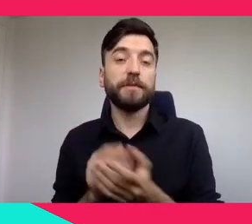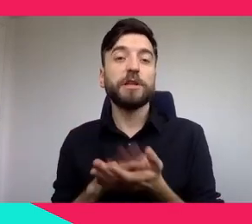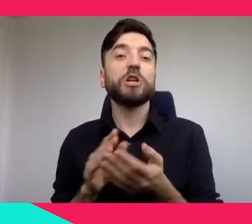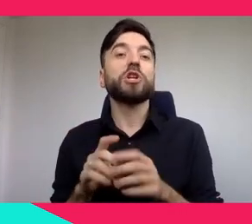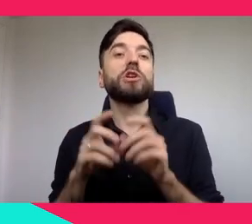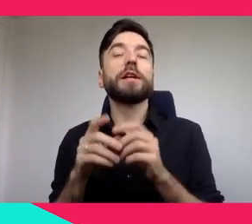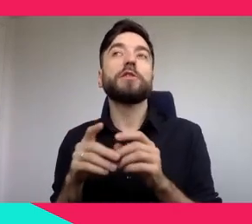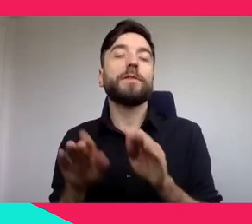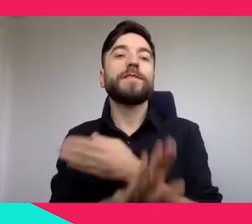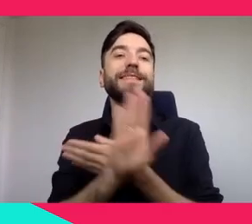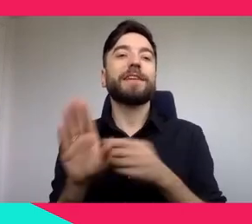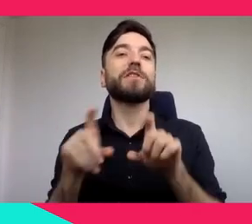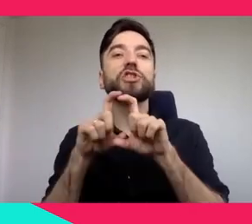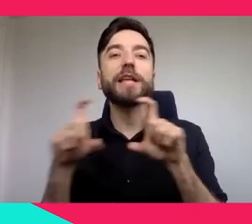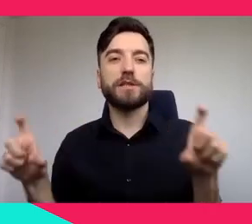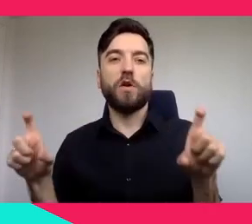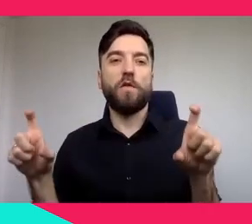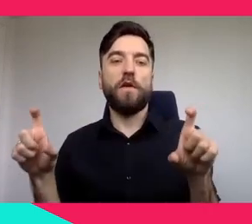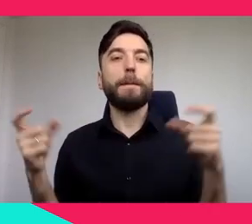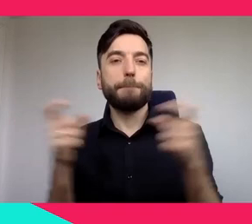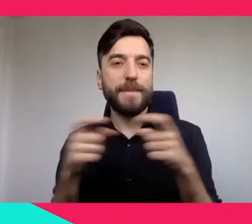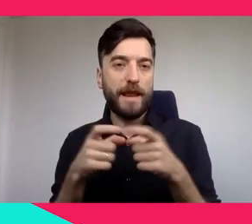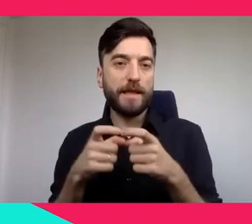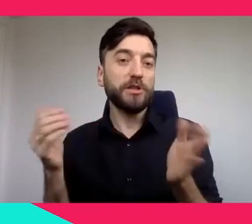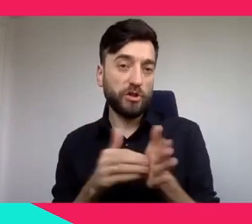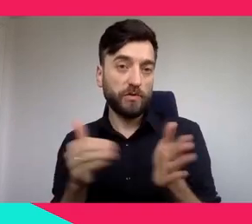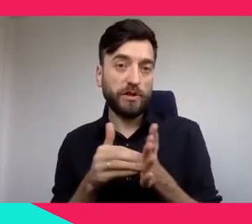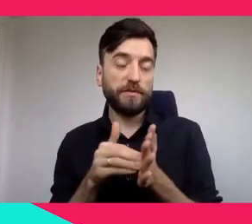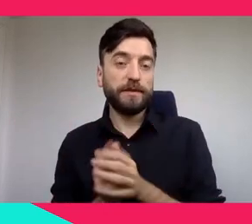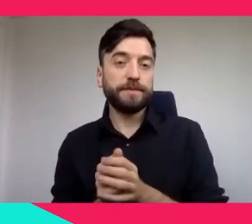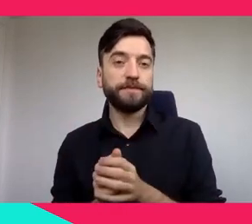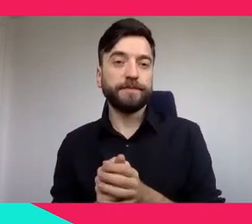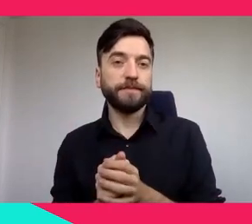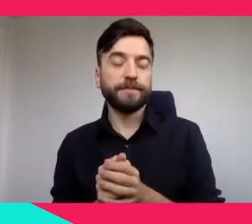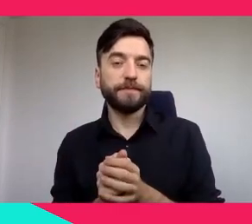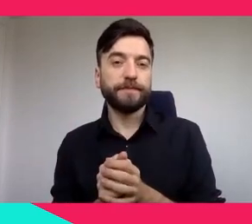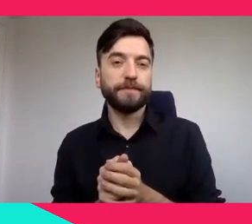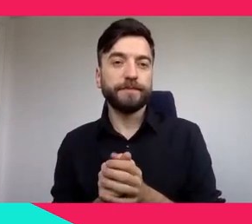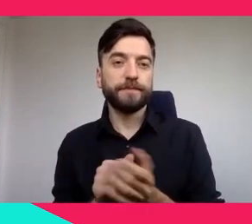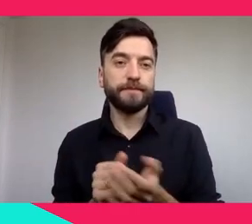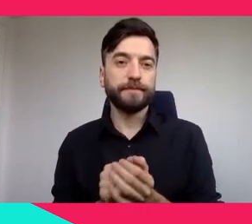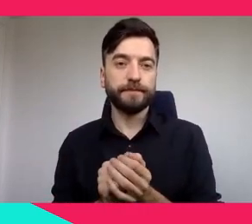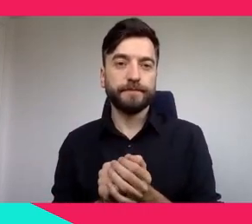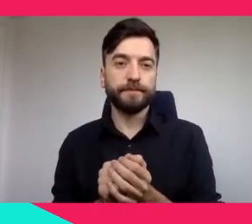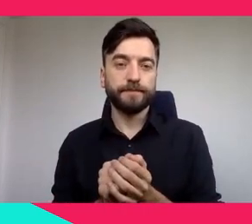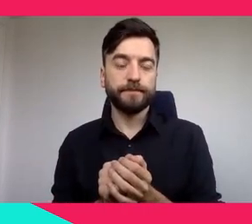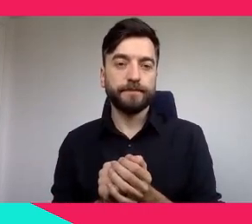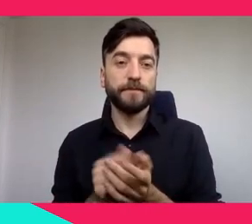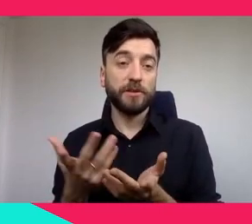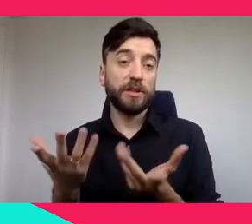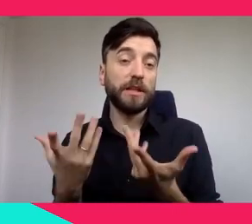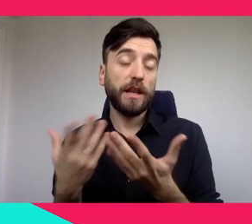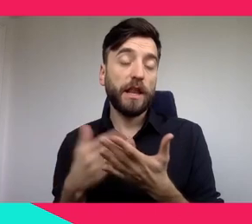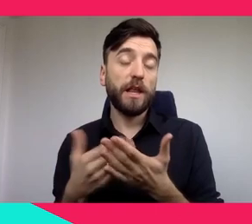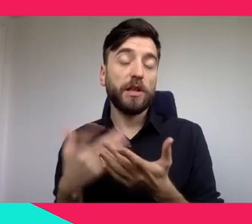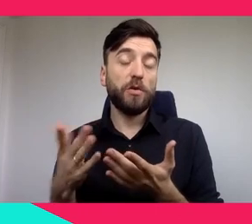be deployed elsewhere for a fee and a part of the operation revenue. So those are a